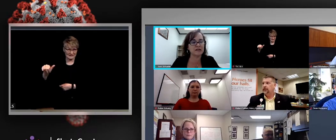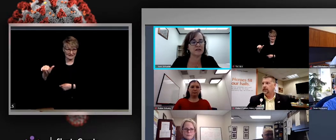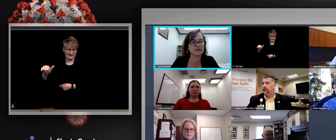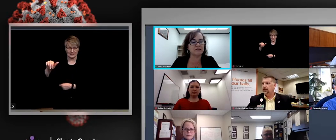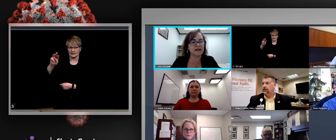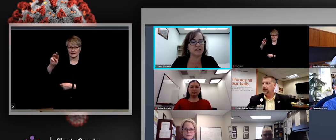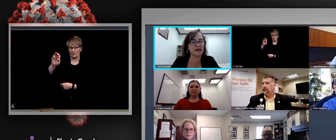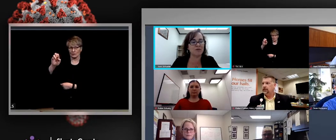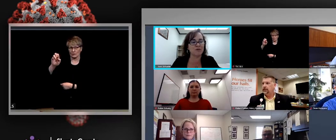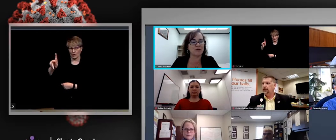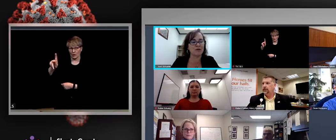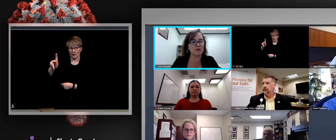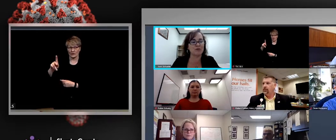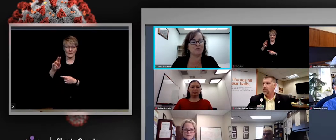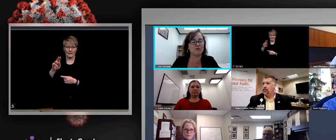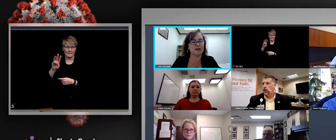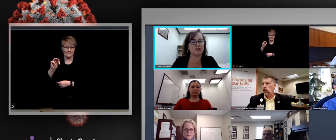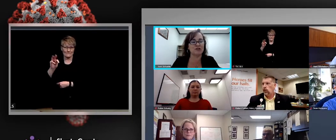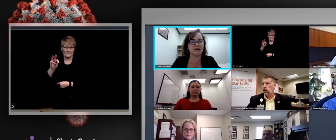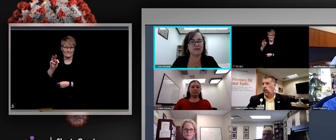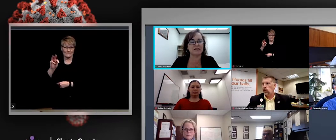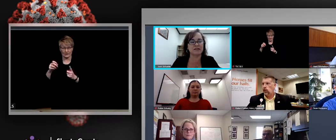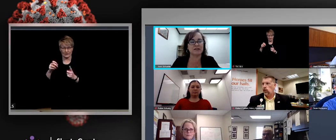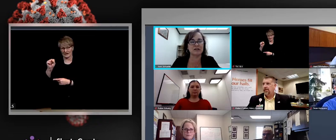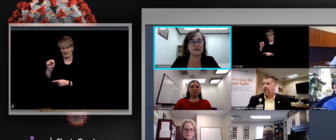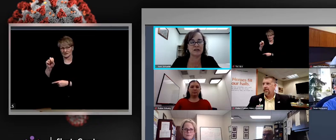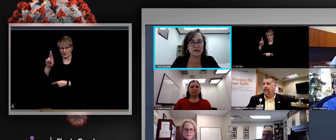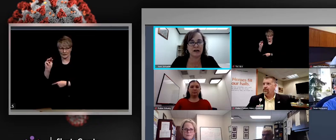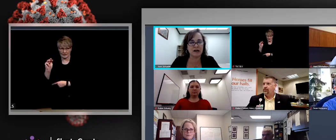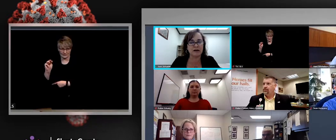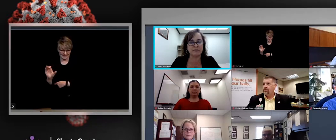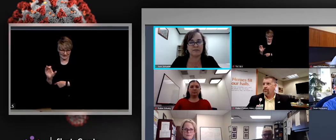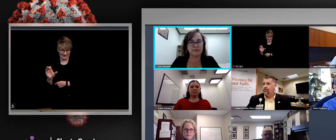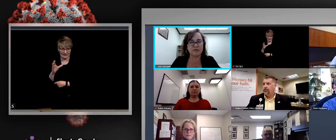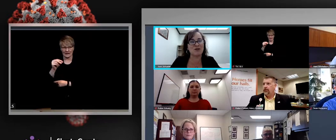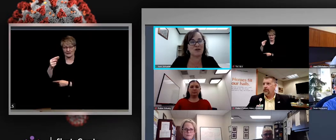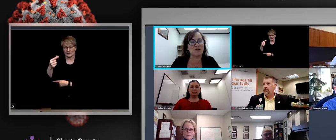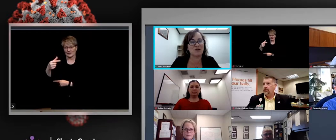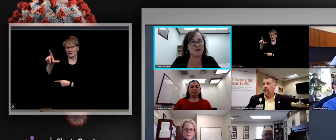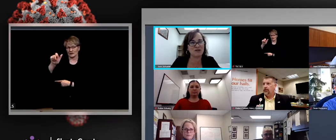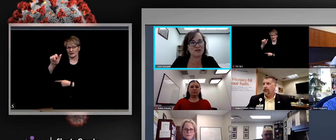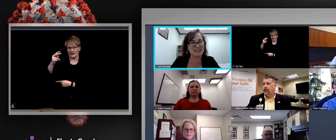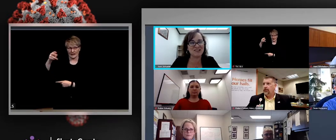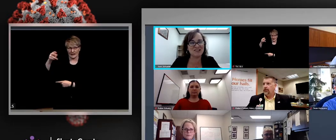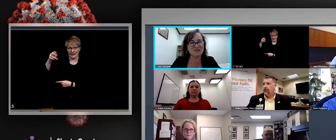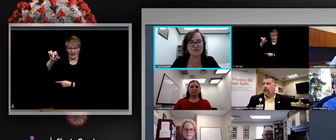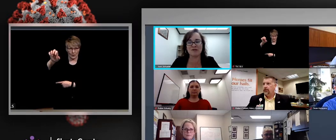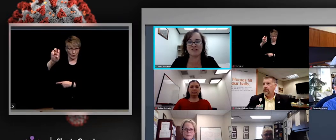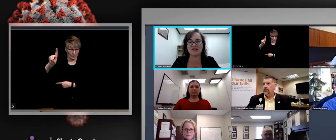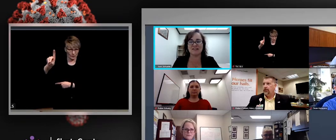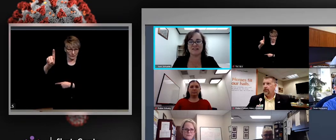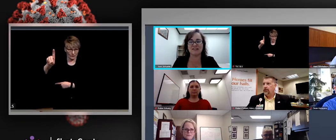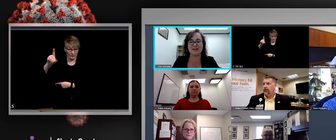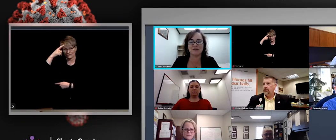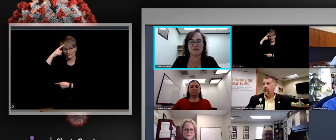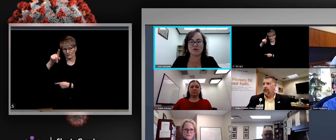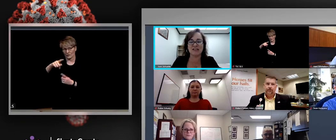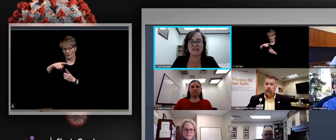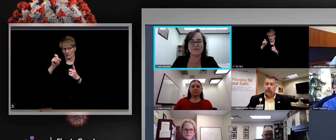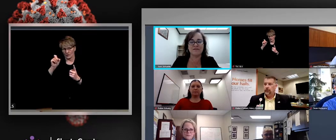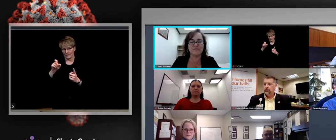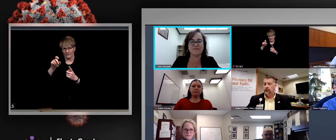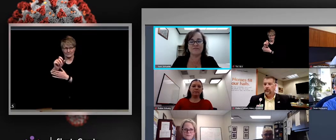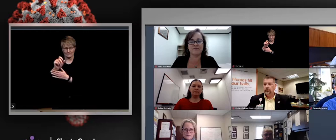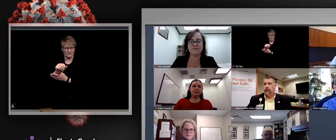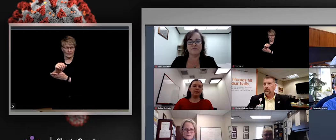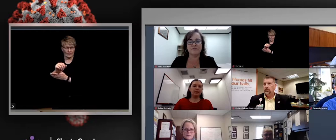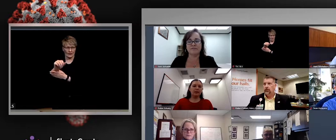Medical Center and Glenn Hayward from the Reading Rancheria Health Center. Thank you all for being here. Robin, would you like to start us off this